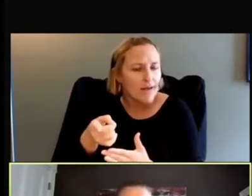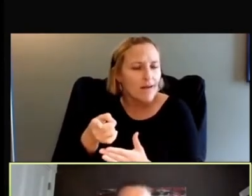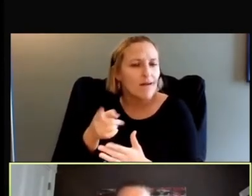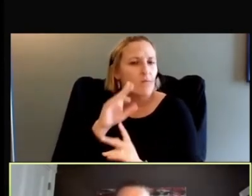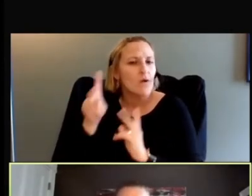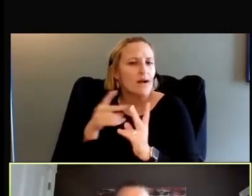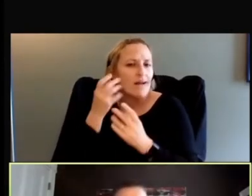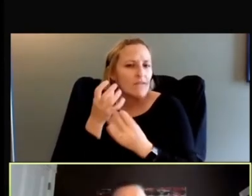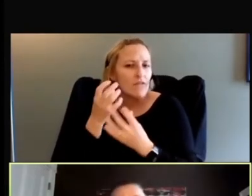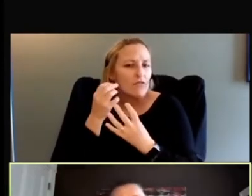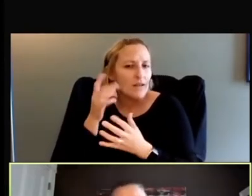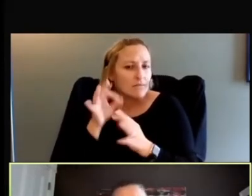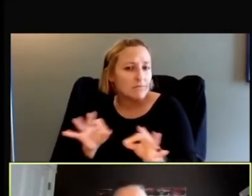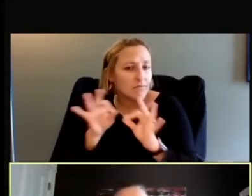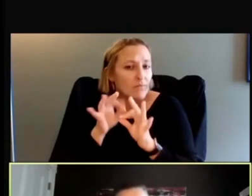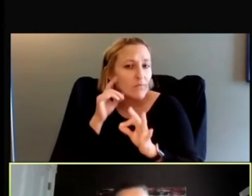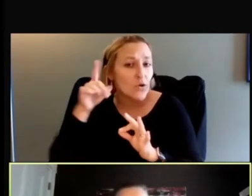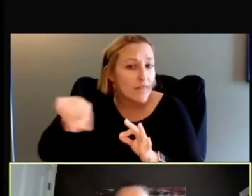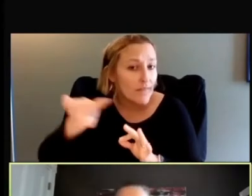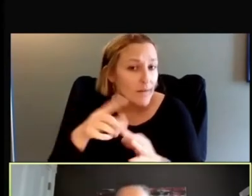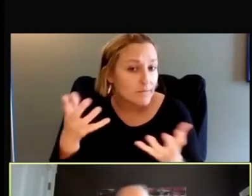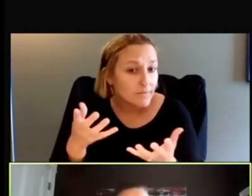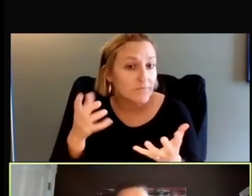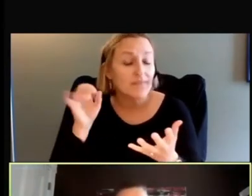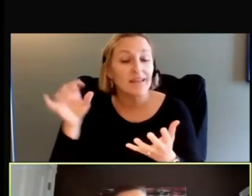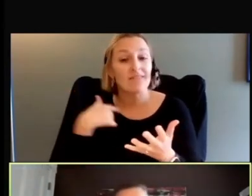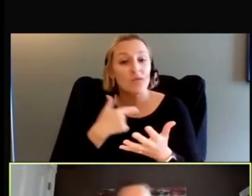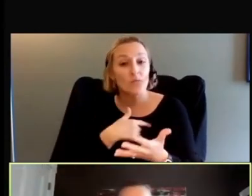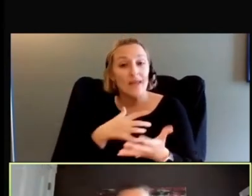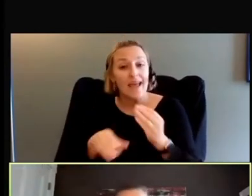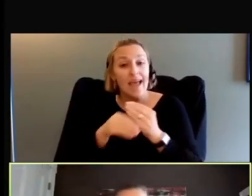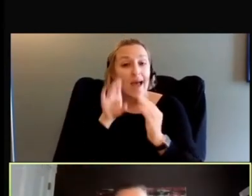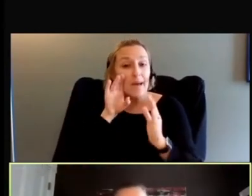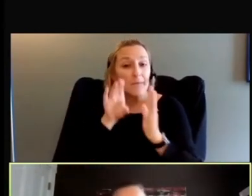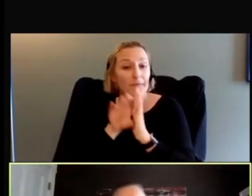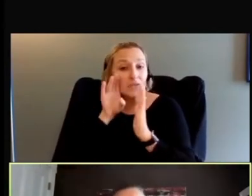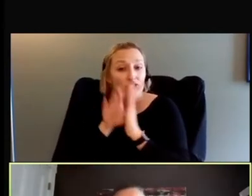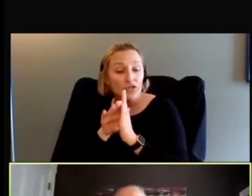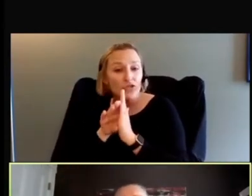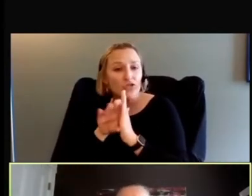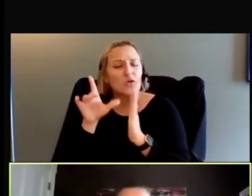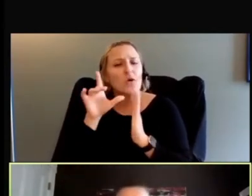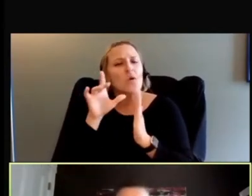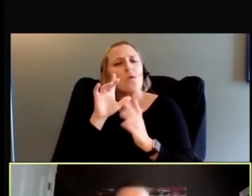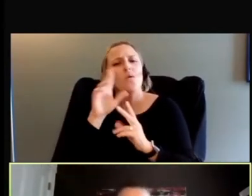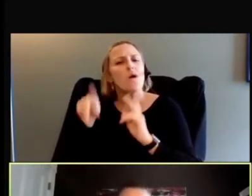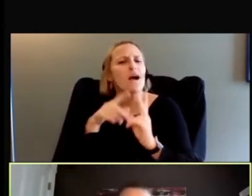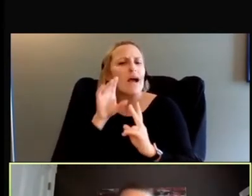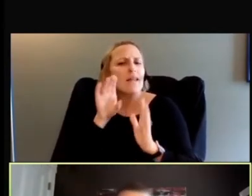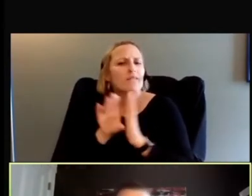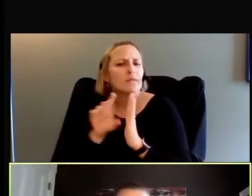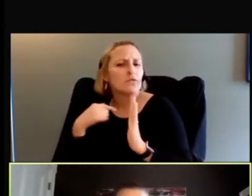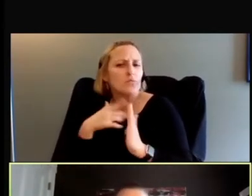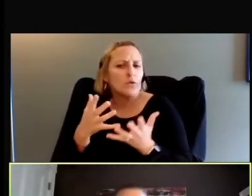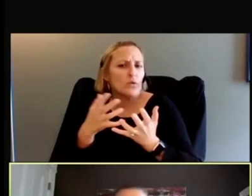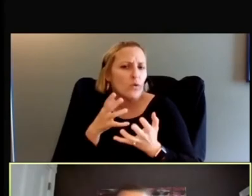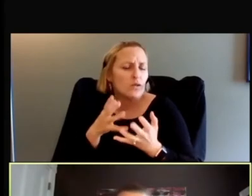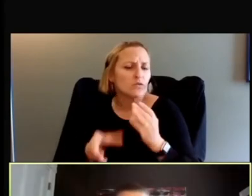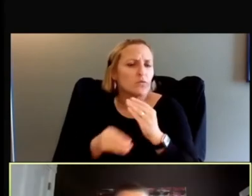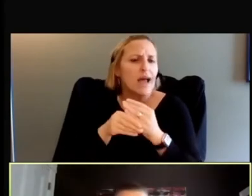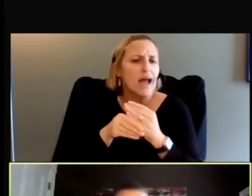the recruitment material? And if you're including images, like who do you want to show represented in those images to present an inclusive